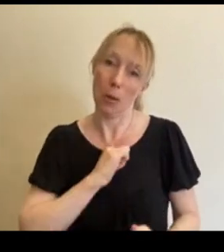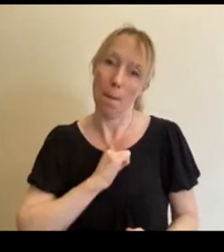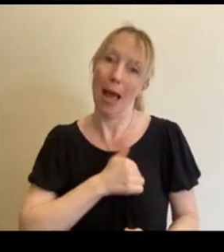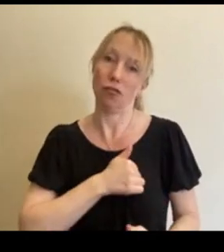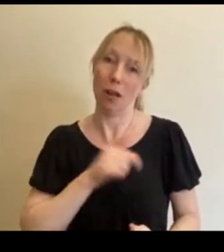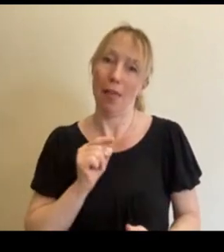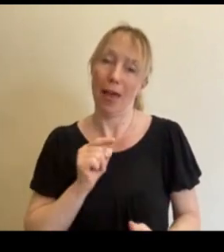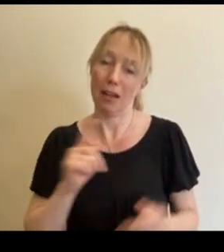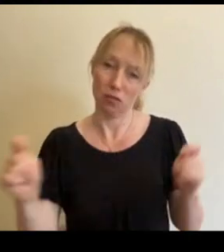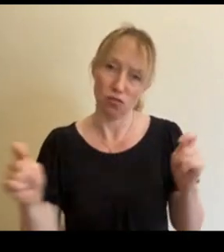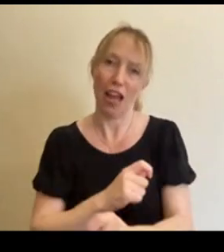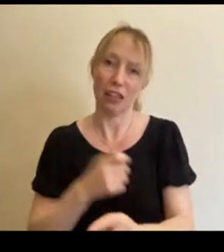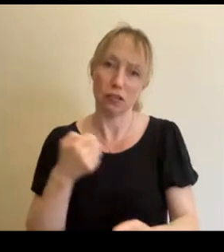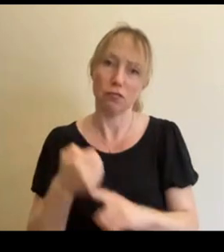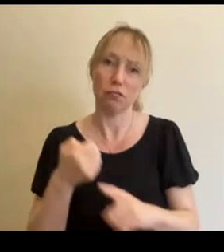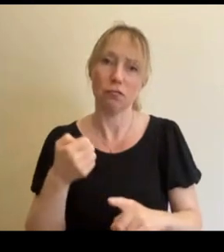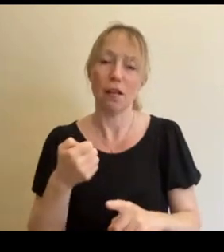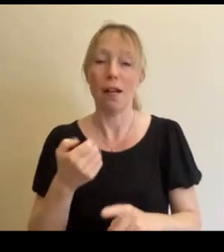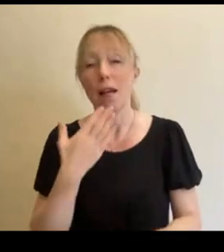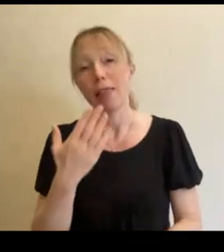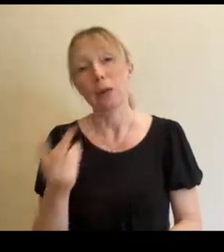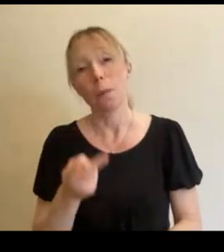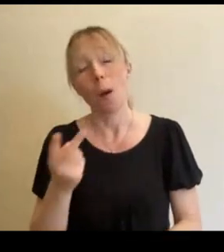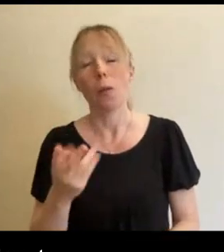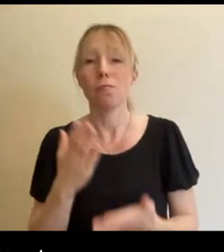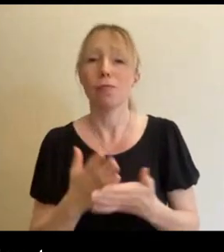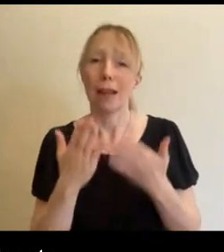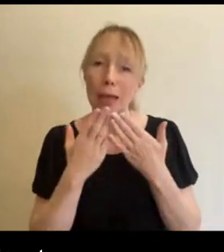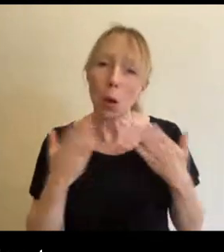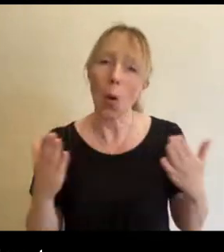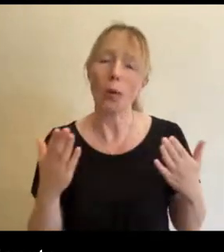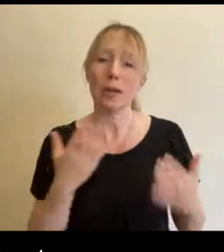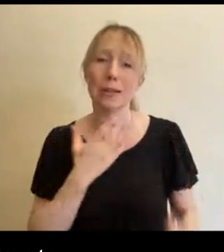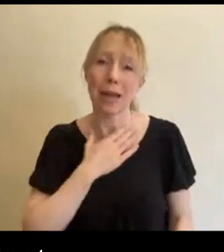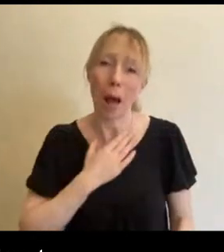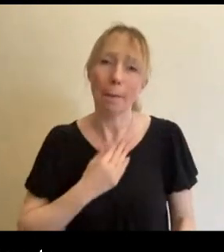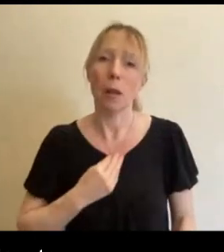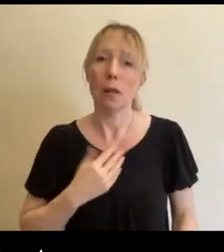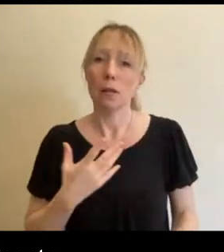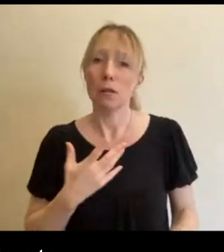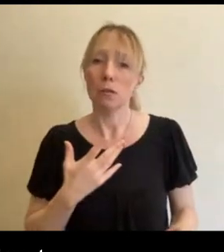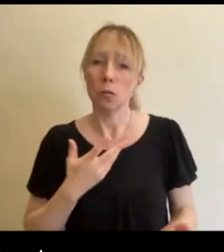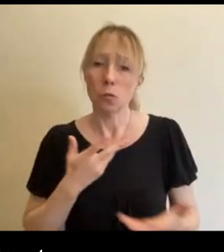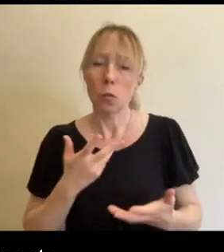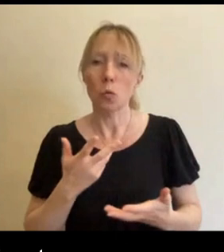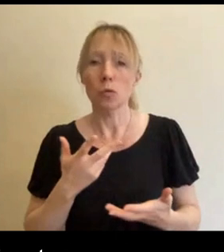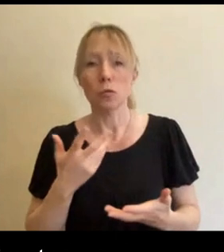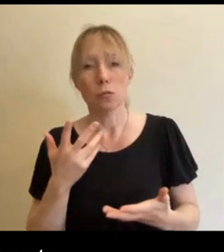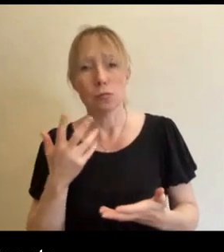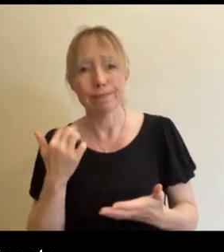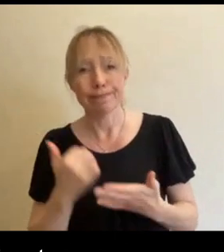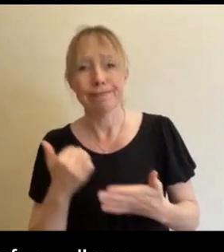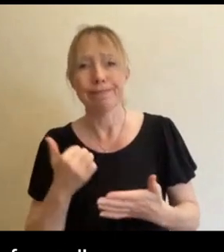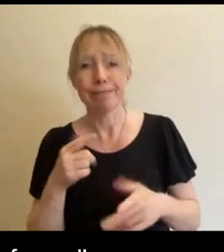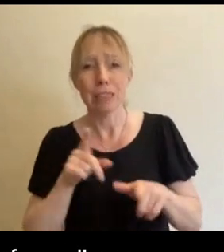change. Thanks to the both of you, I'm so honoured and humbled to speak to such incredible young people who are telling